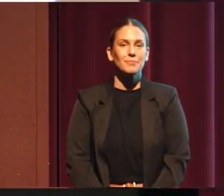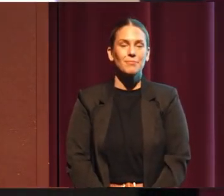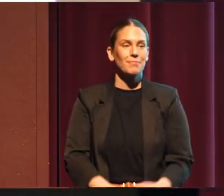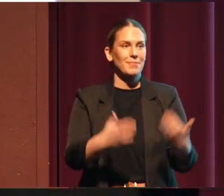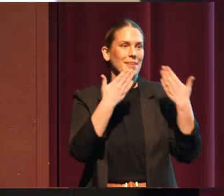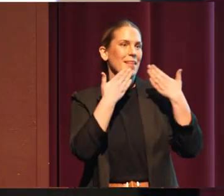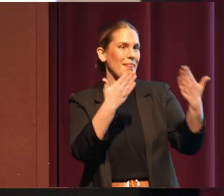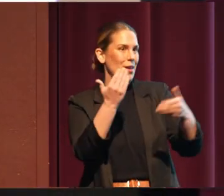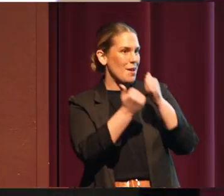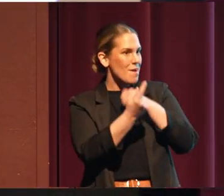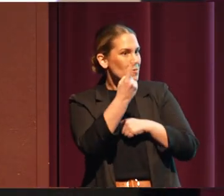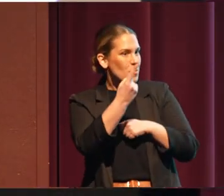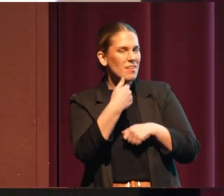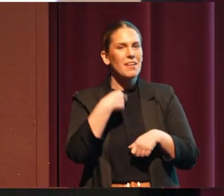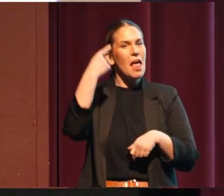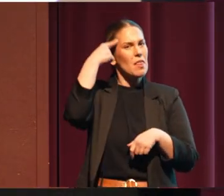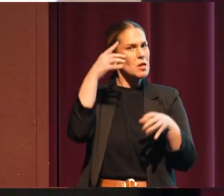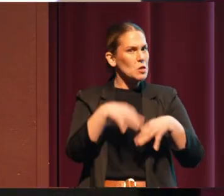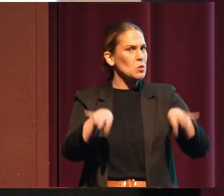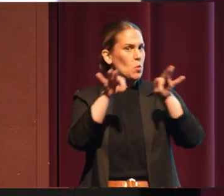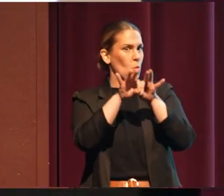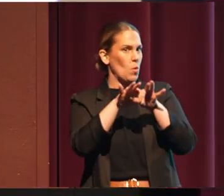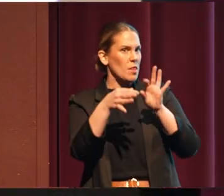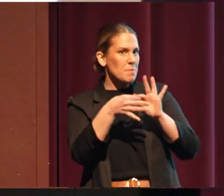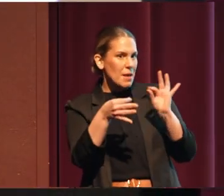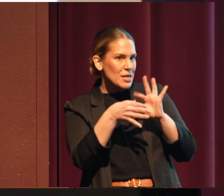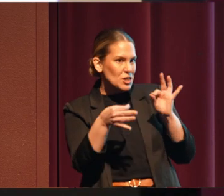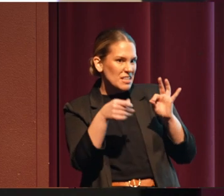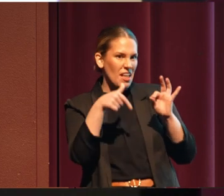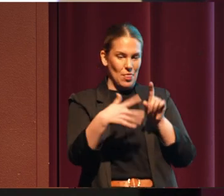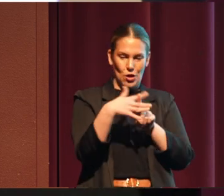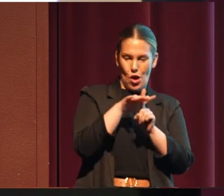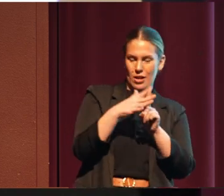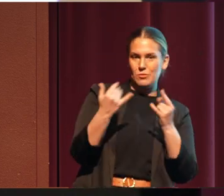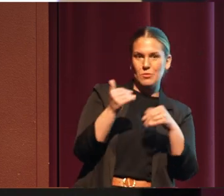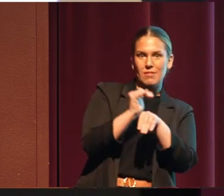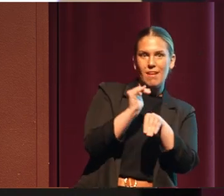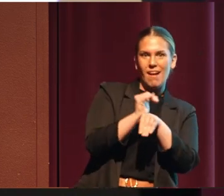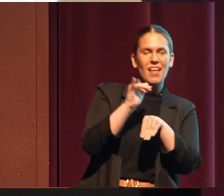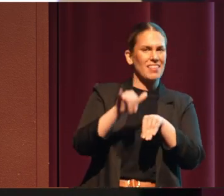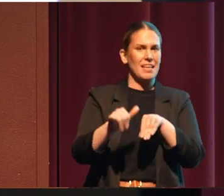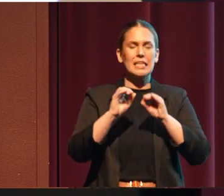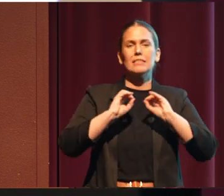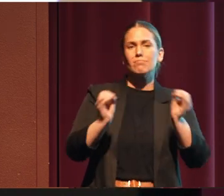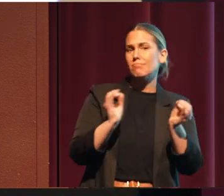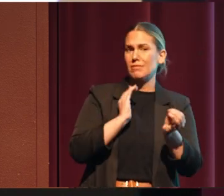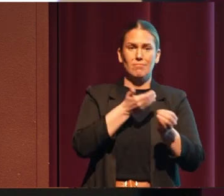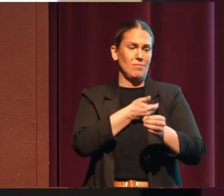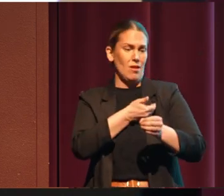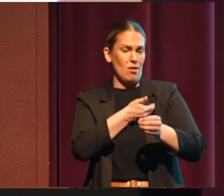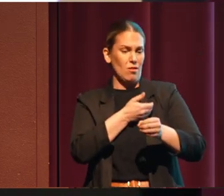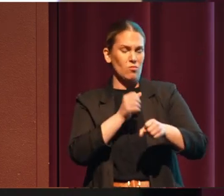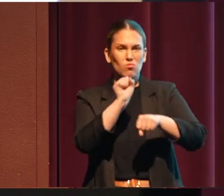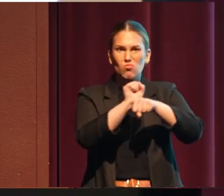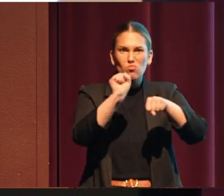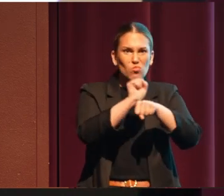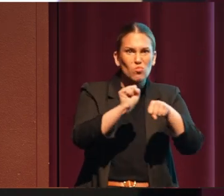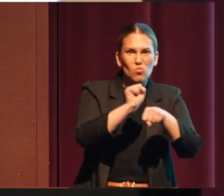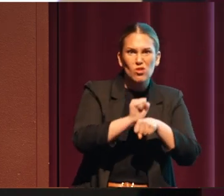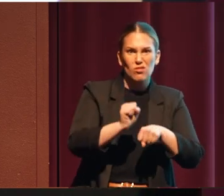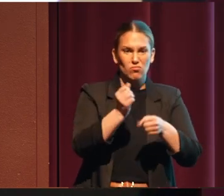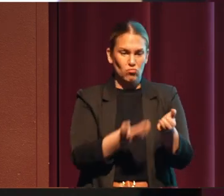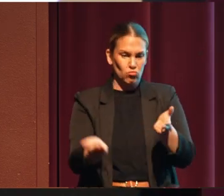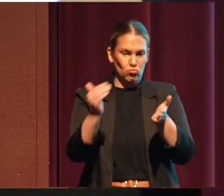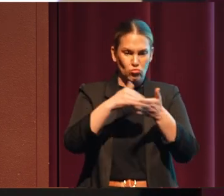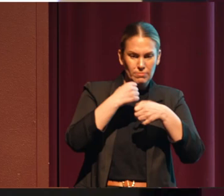Thanks, everyone. And I think it's worth mentioning, particularly in the context of tonight's presentation, that really none of our restoration work would be possible